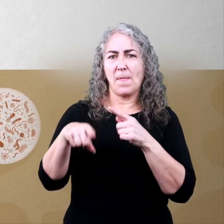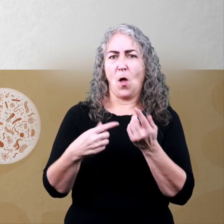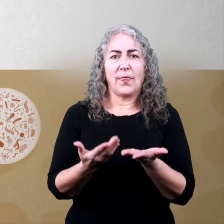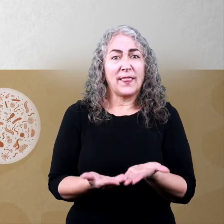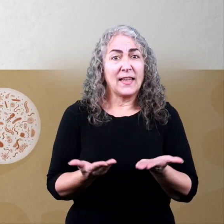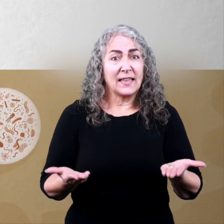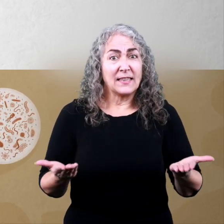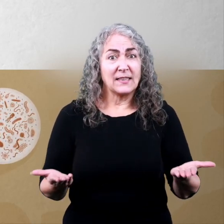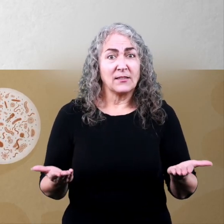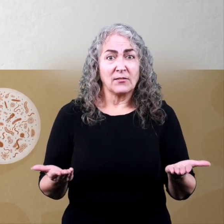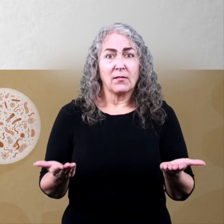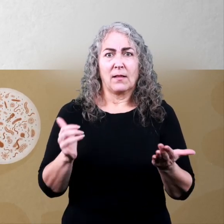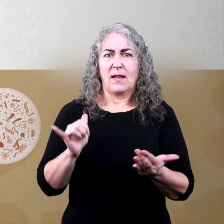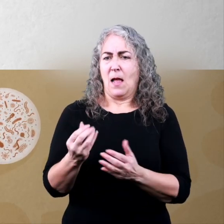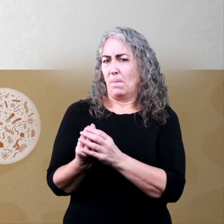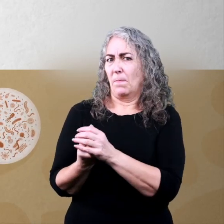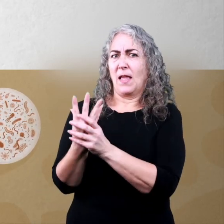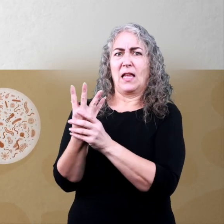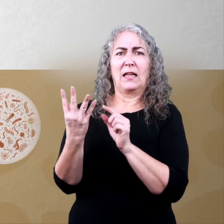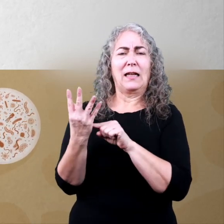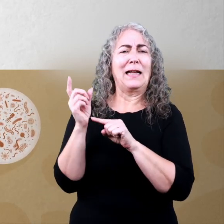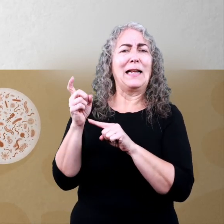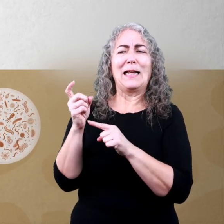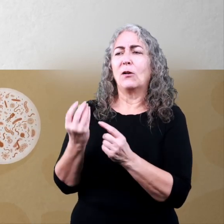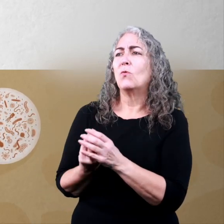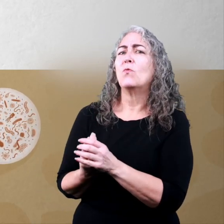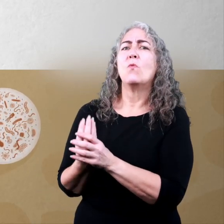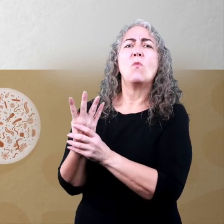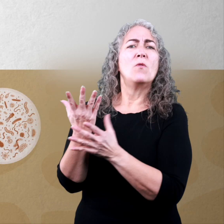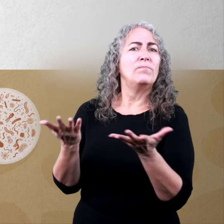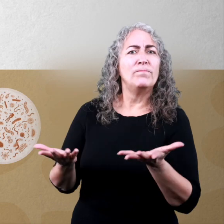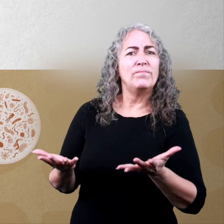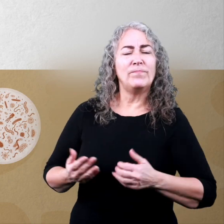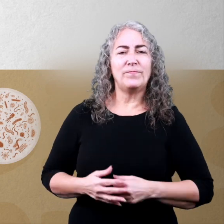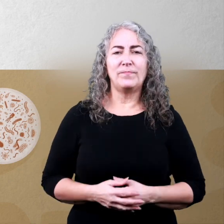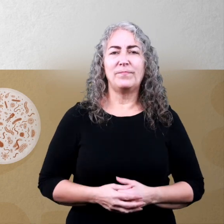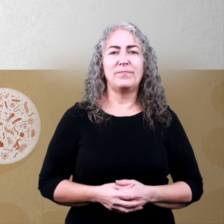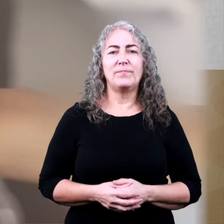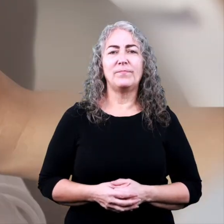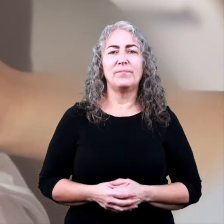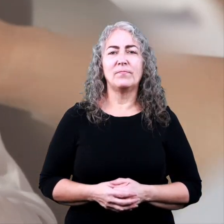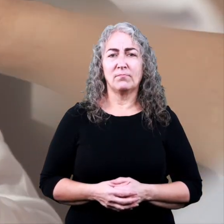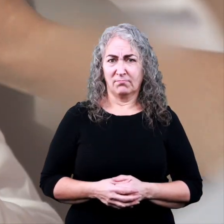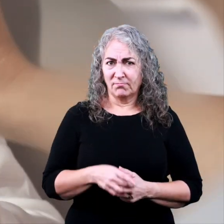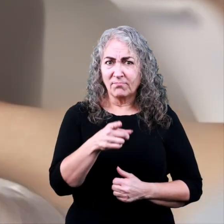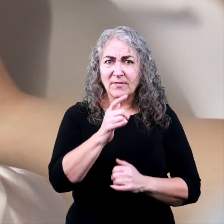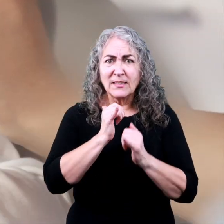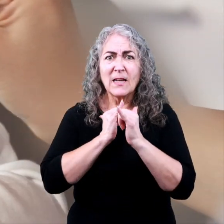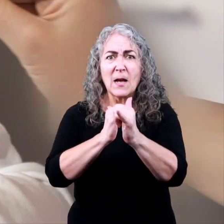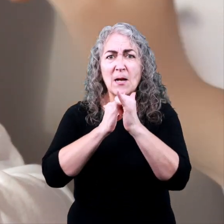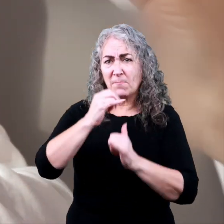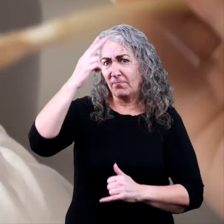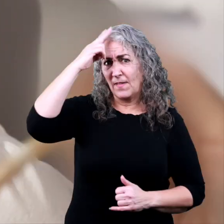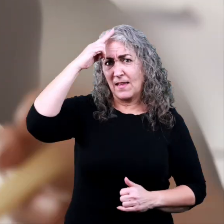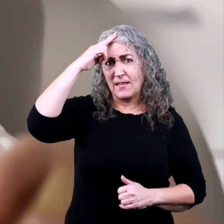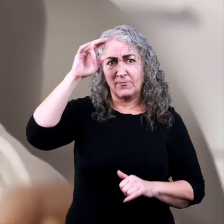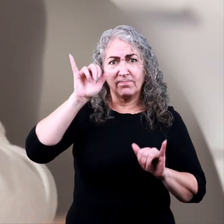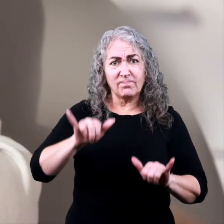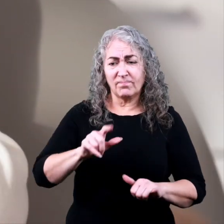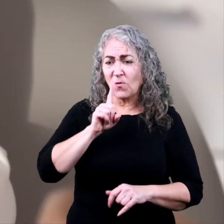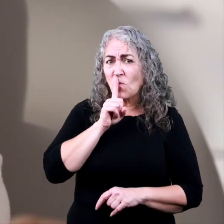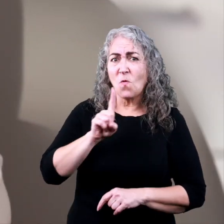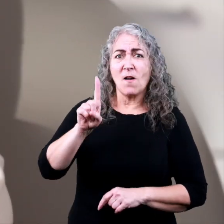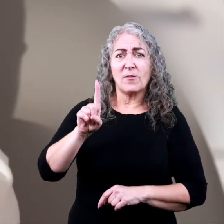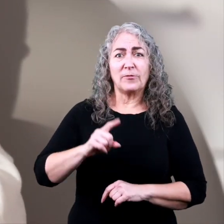going to talk about the things that plants need in order to grow. Are you the same height as you were